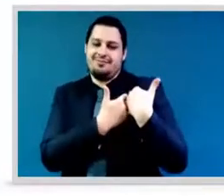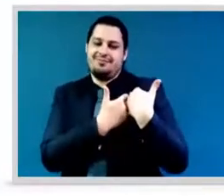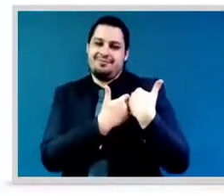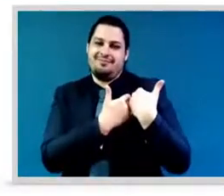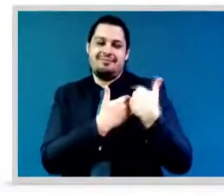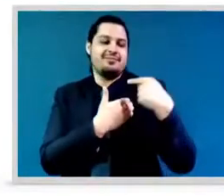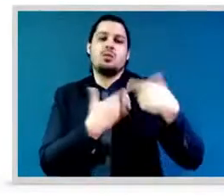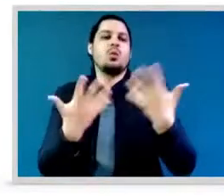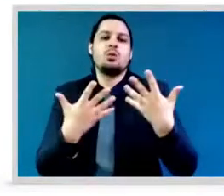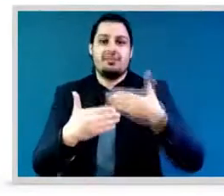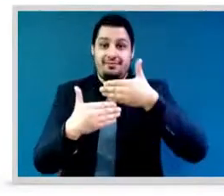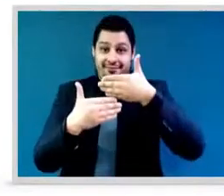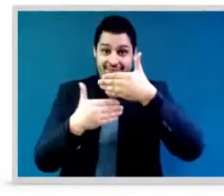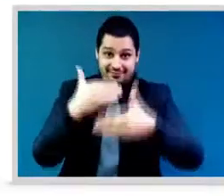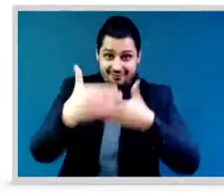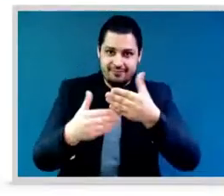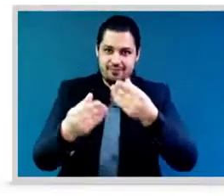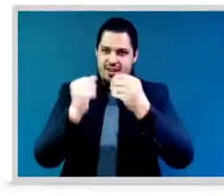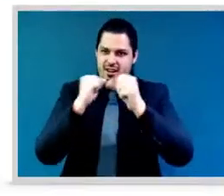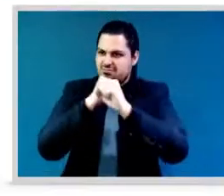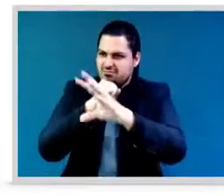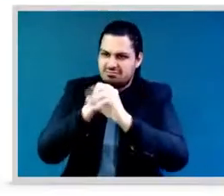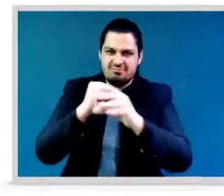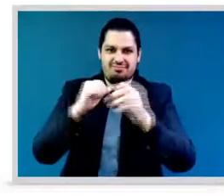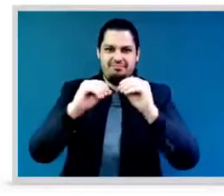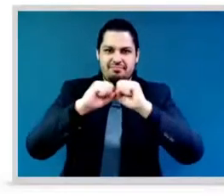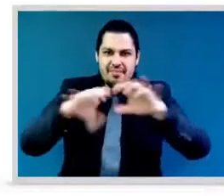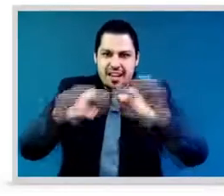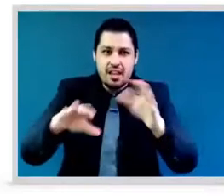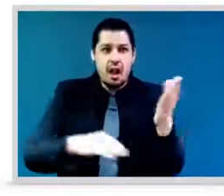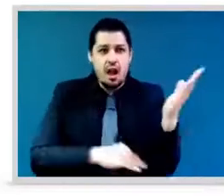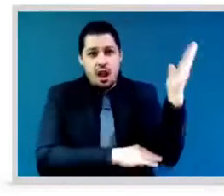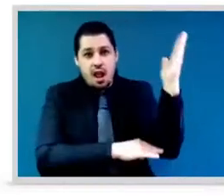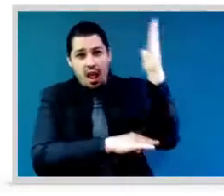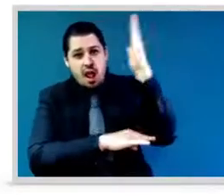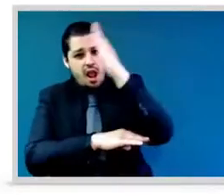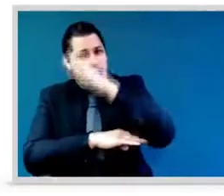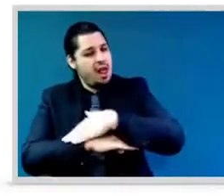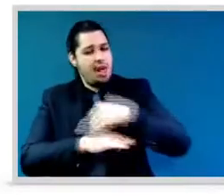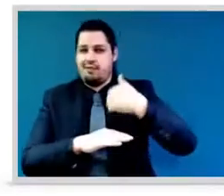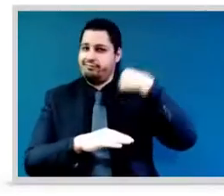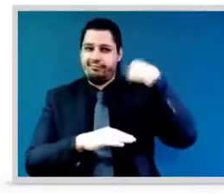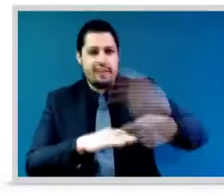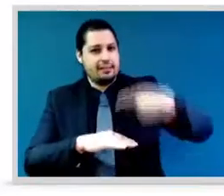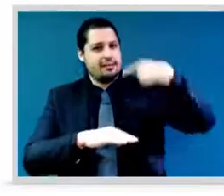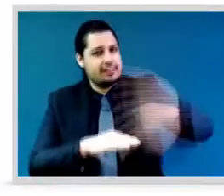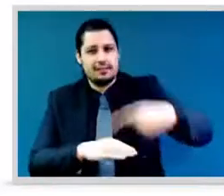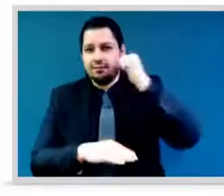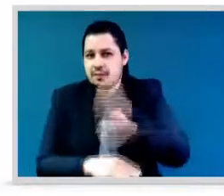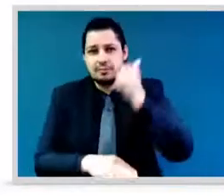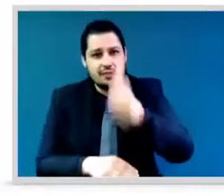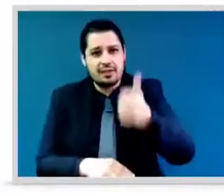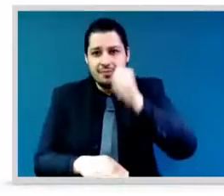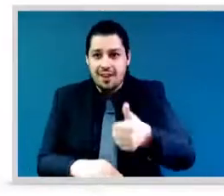what technology brings us which is the ability to participate together in a panel such as this and an event